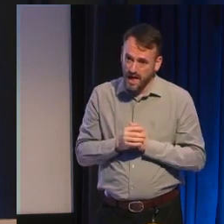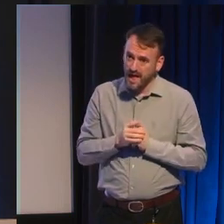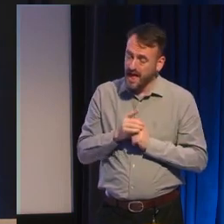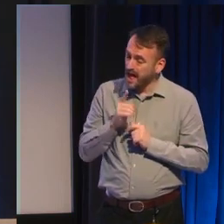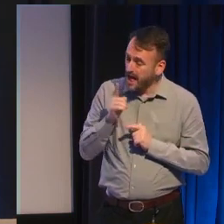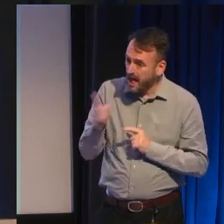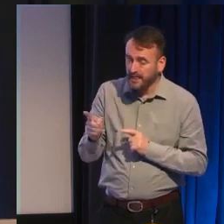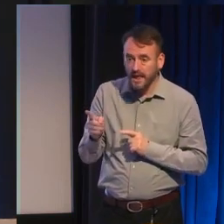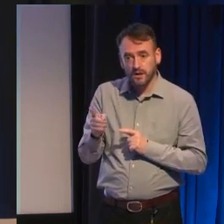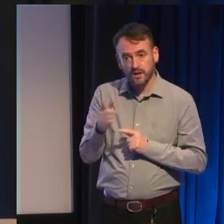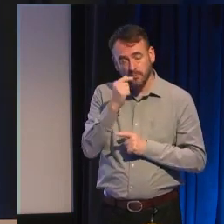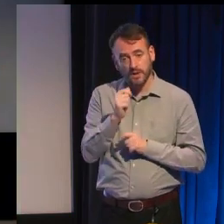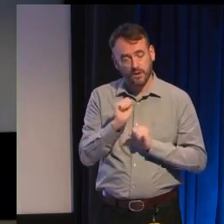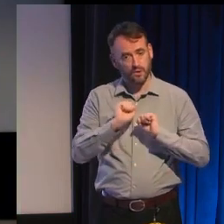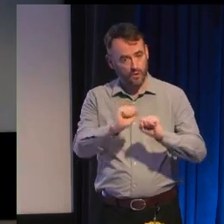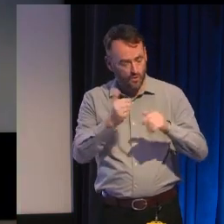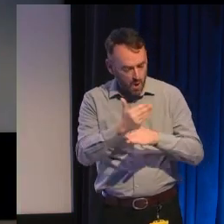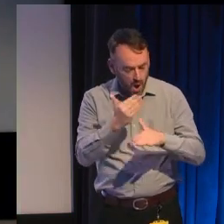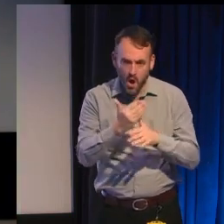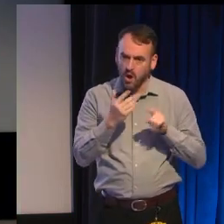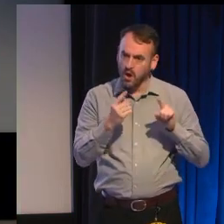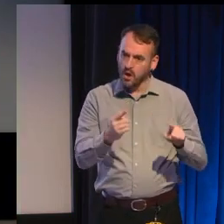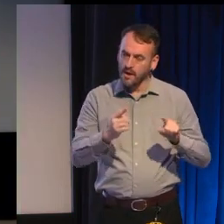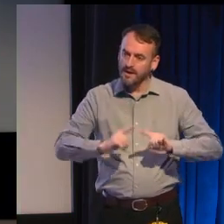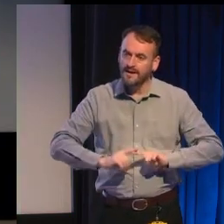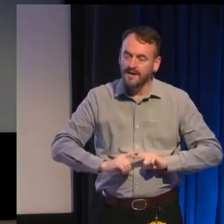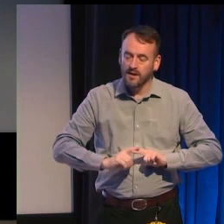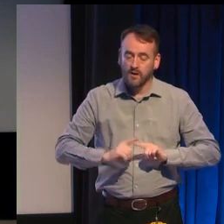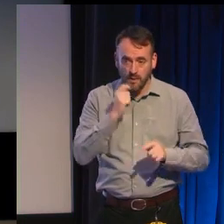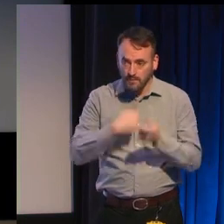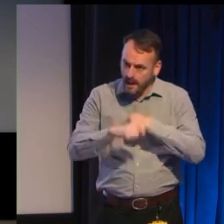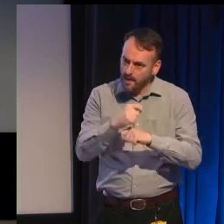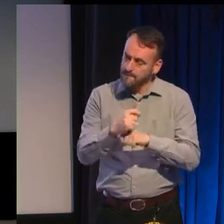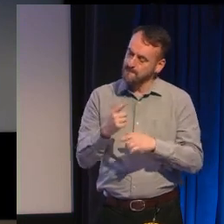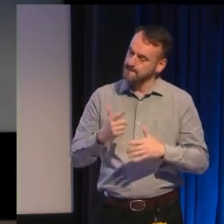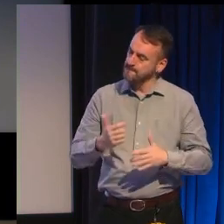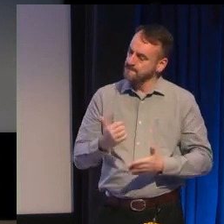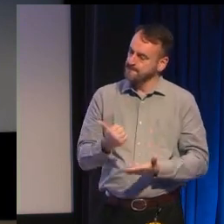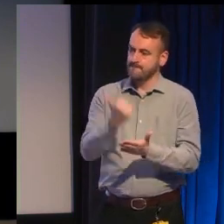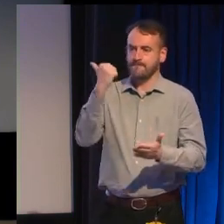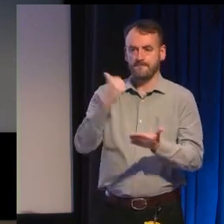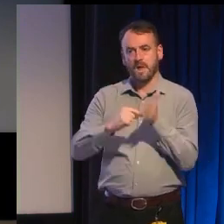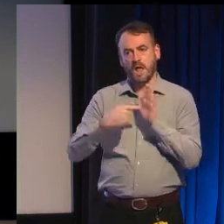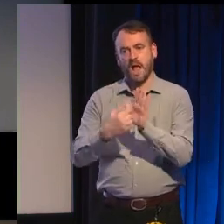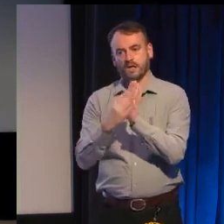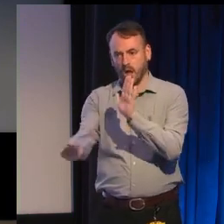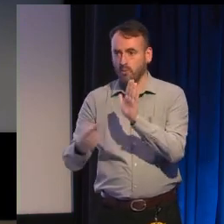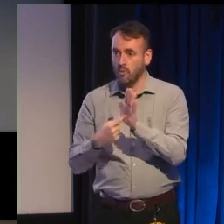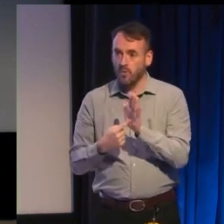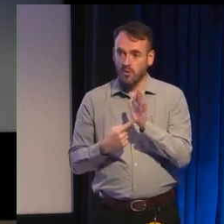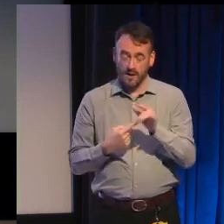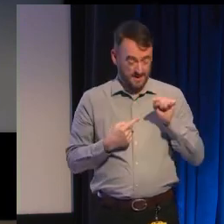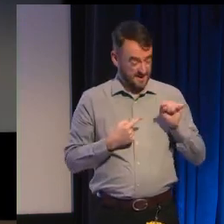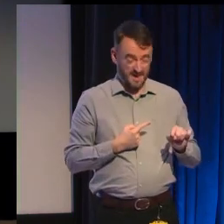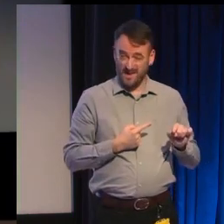example of positive representation and an inadvertently inaccurate or even offensive portrayal